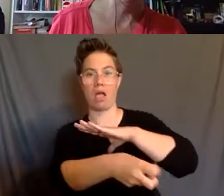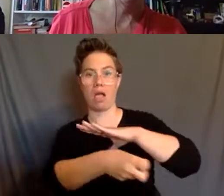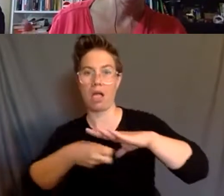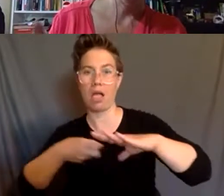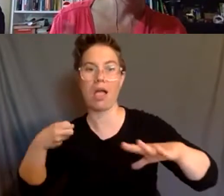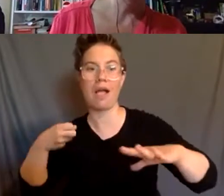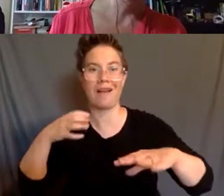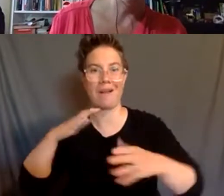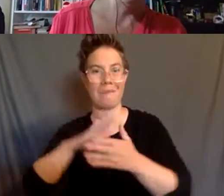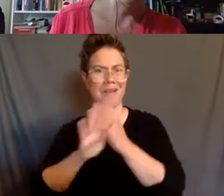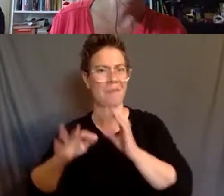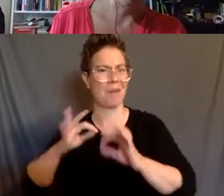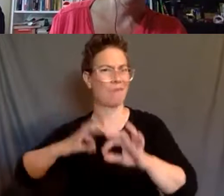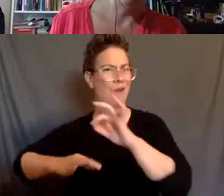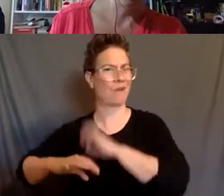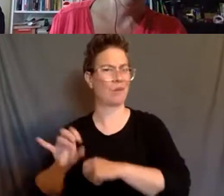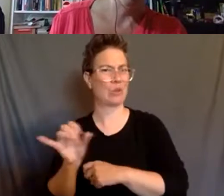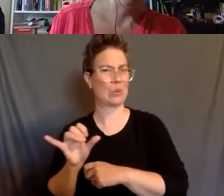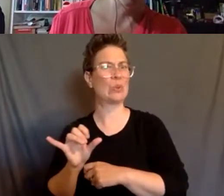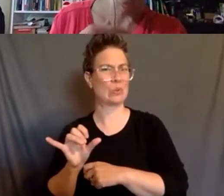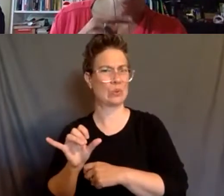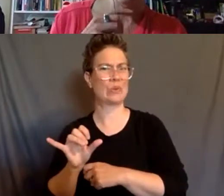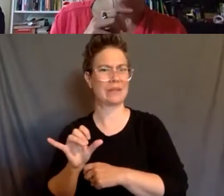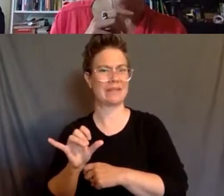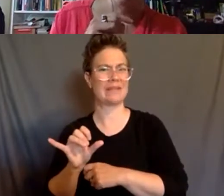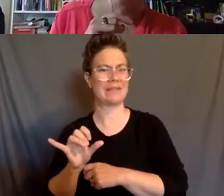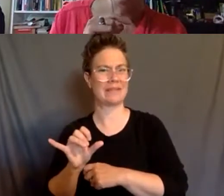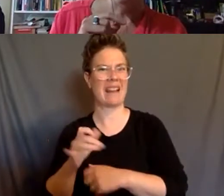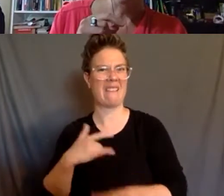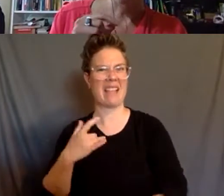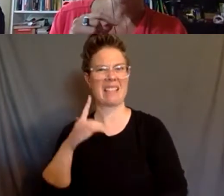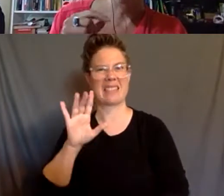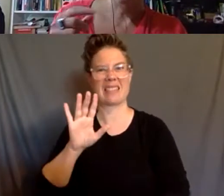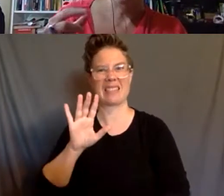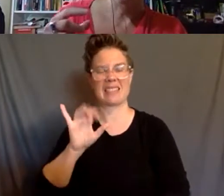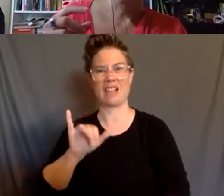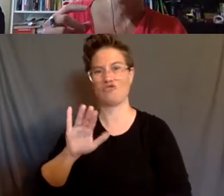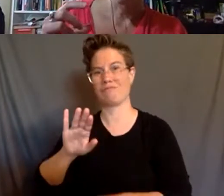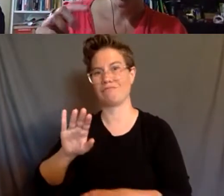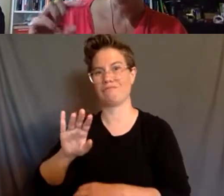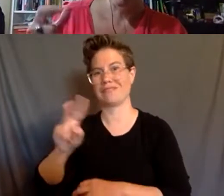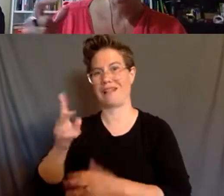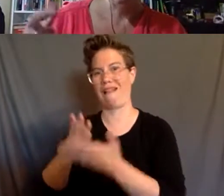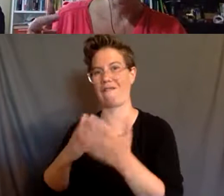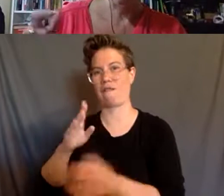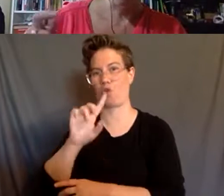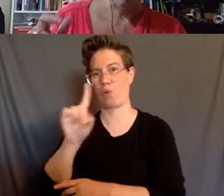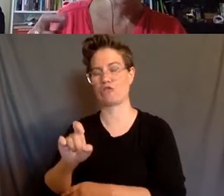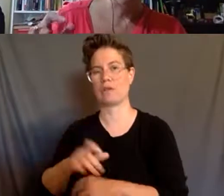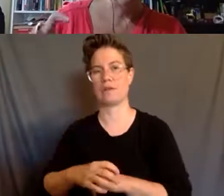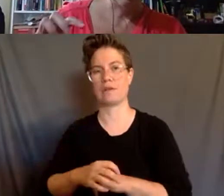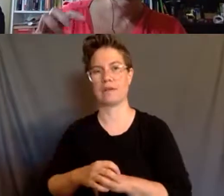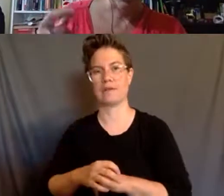profitable. And I think that that's the second half to, to your question. Um, Erica is, is how that gets